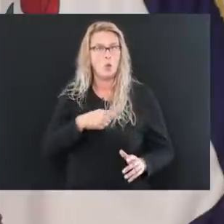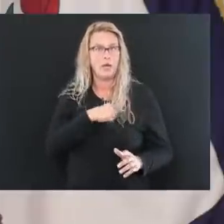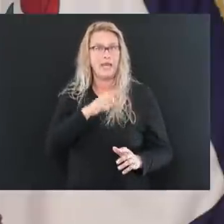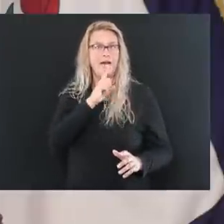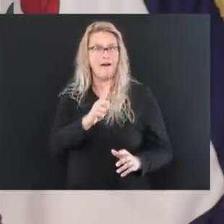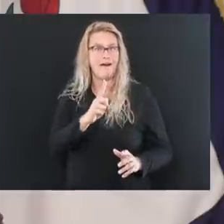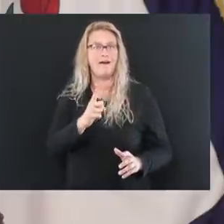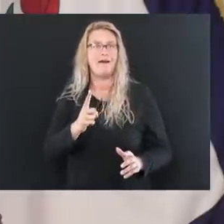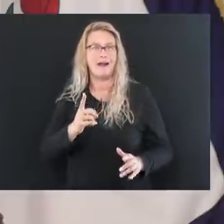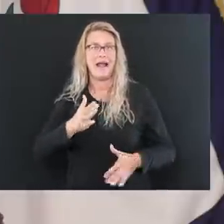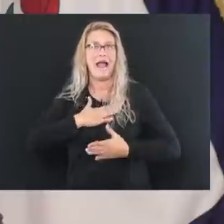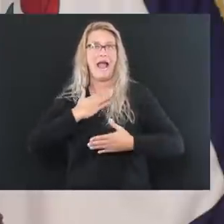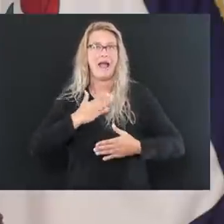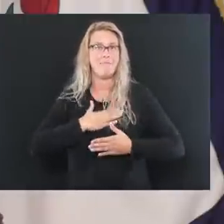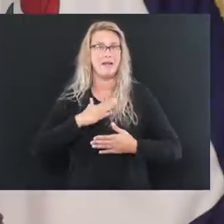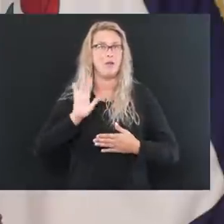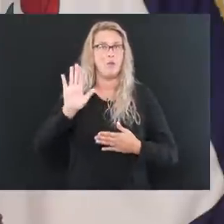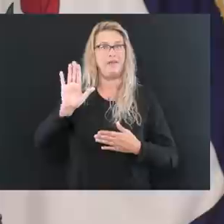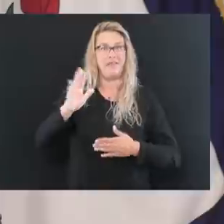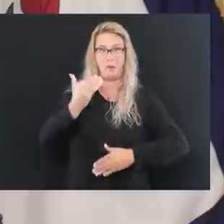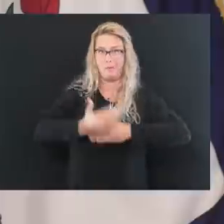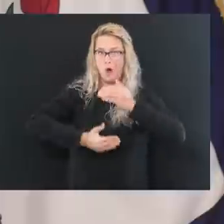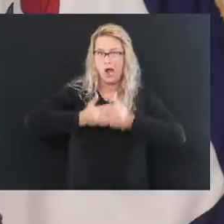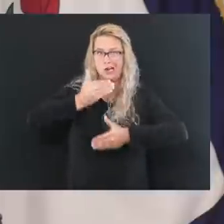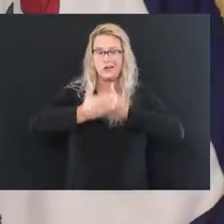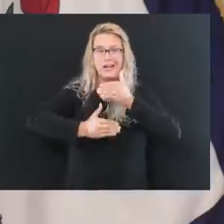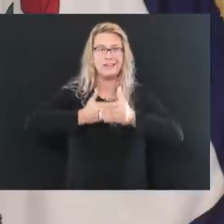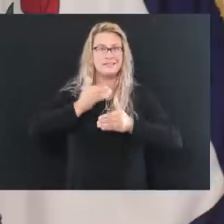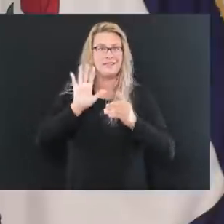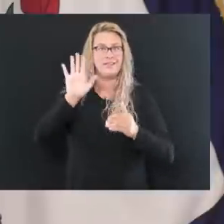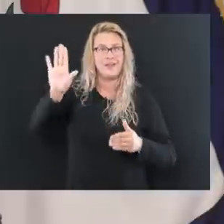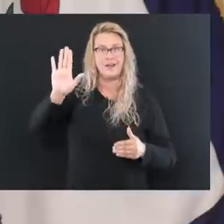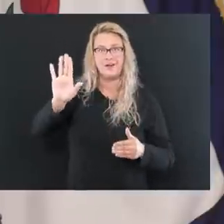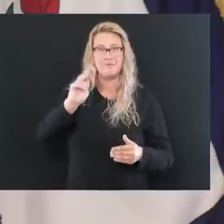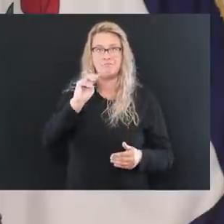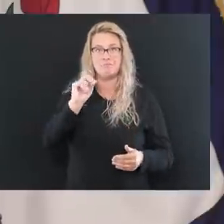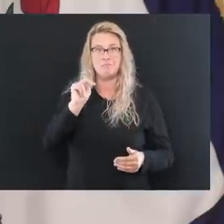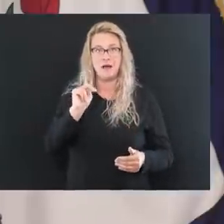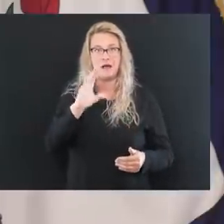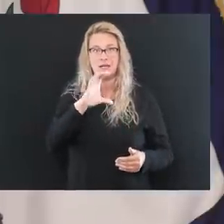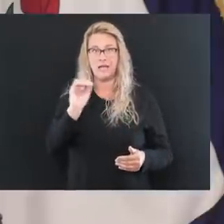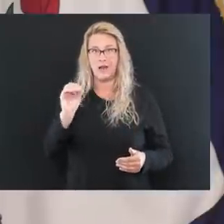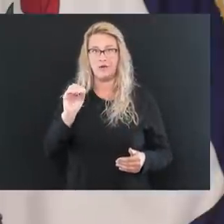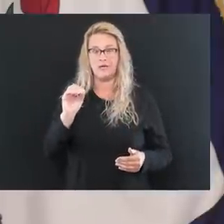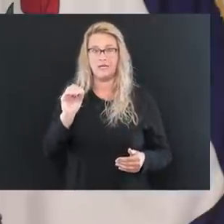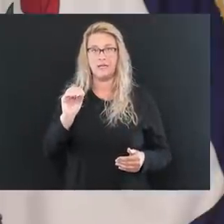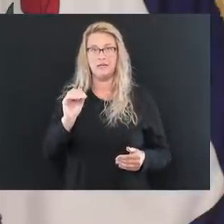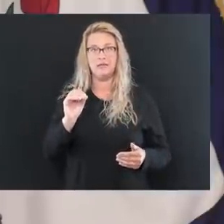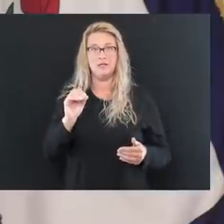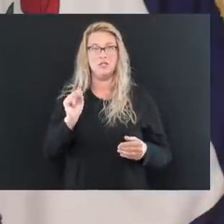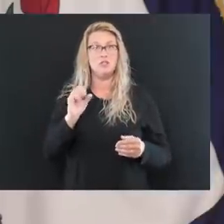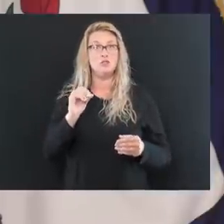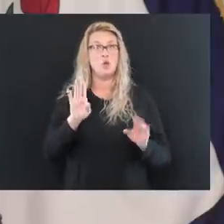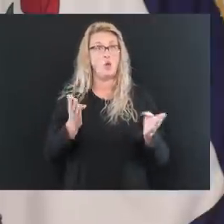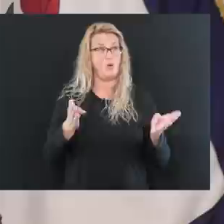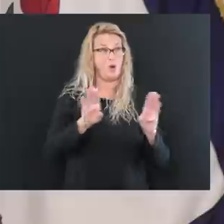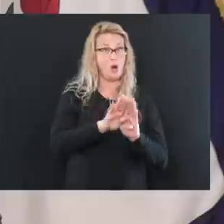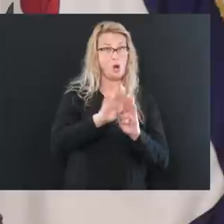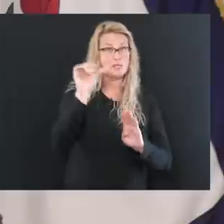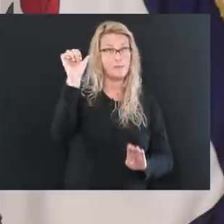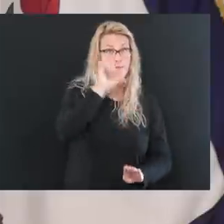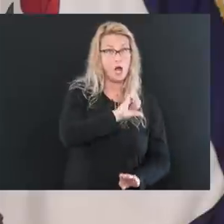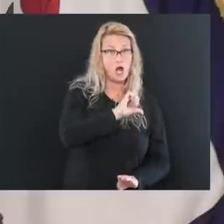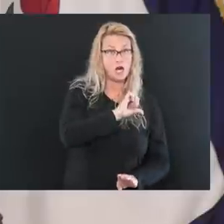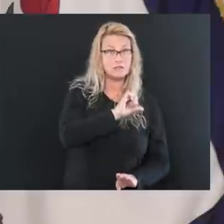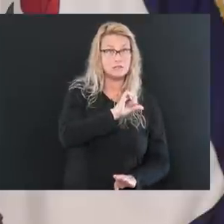you know, the progress that we've made in Mon County. And so from the standpoint of closing the bars colors and